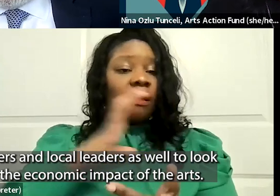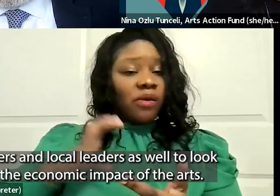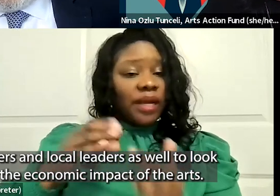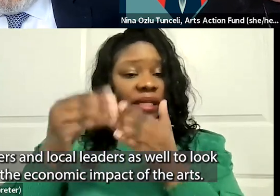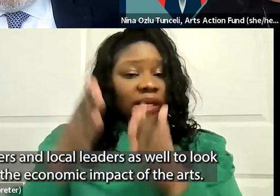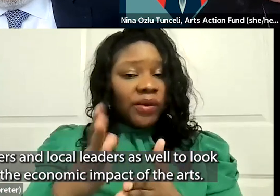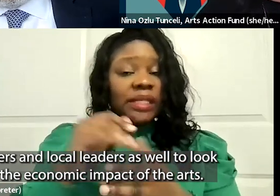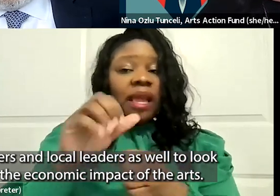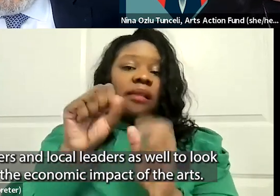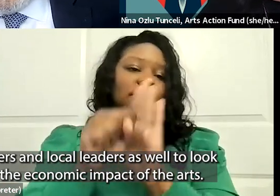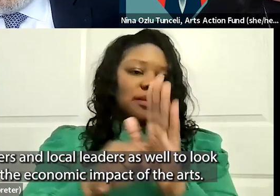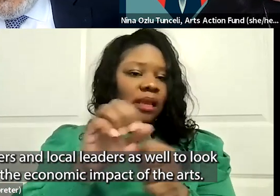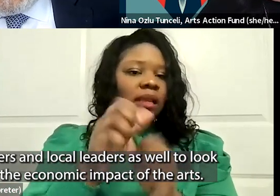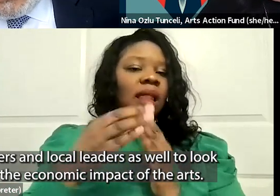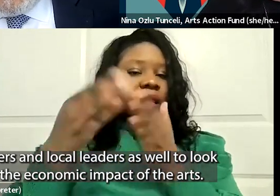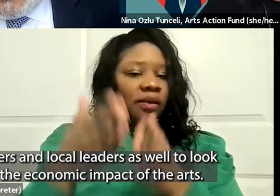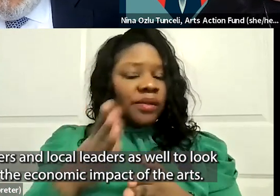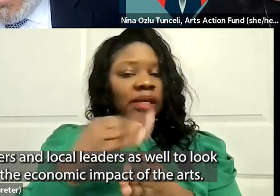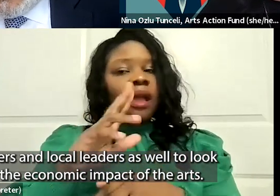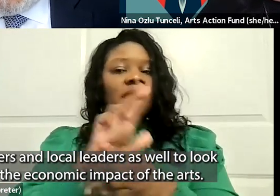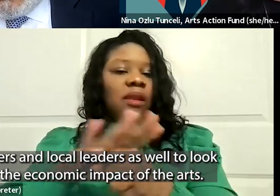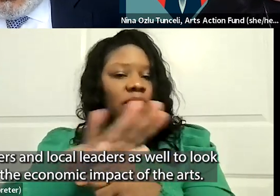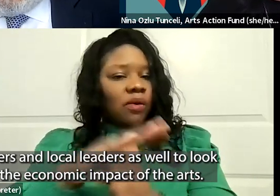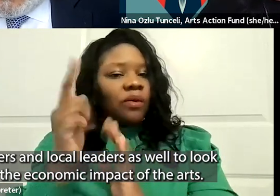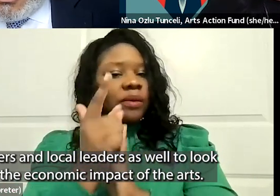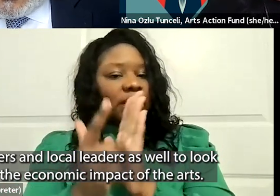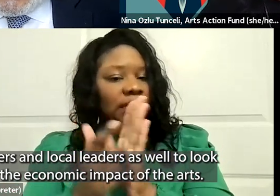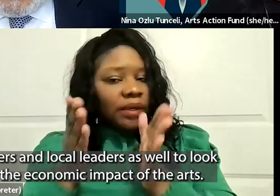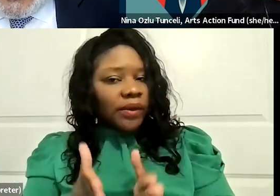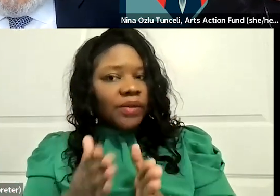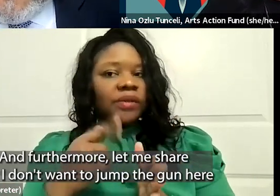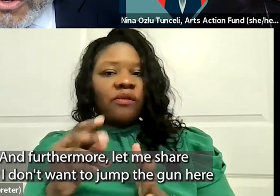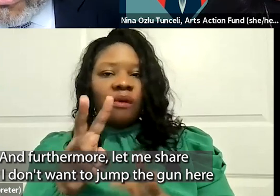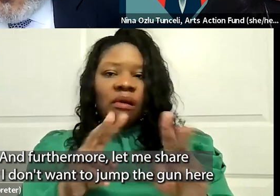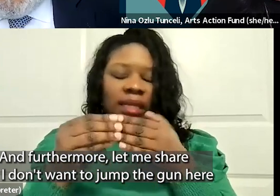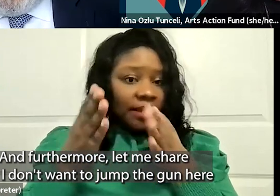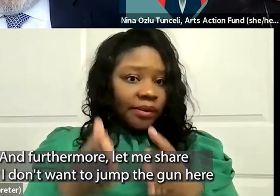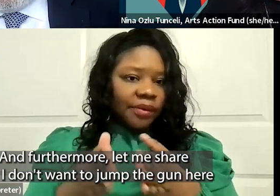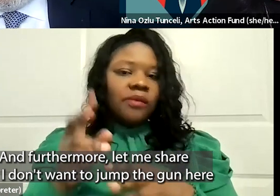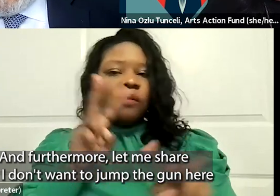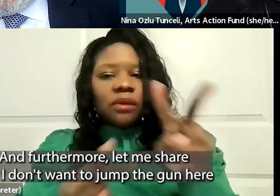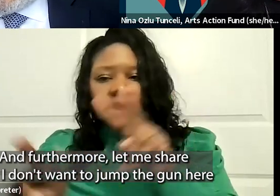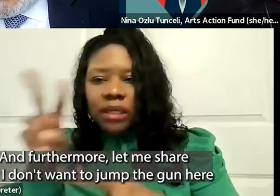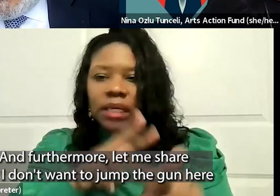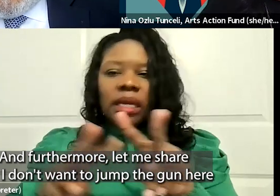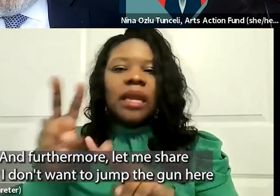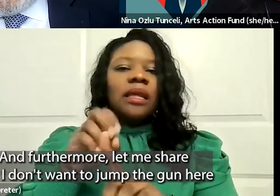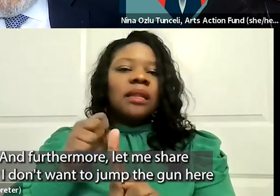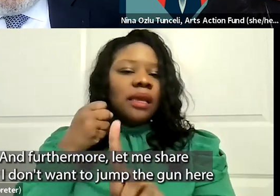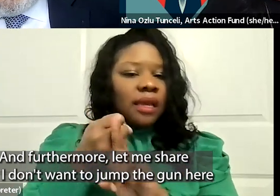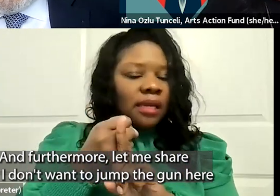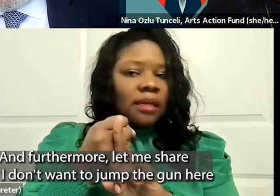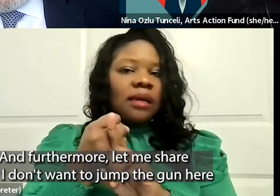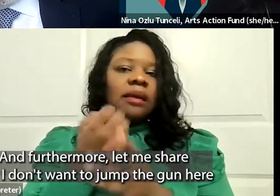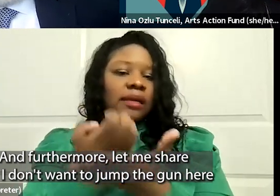and local leaders as well to look at the economic impact of the arts. And furthermore, let me share,